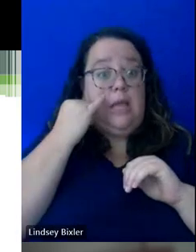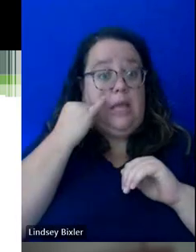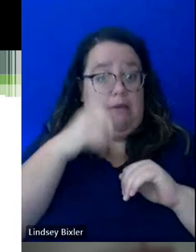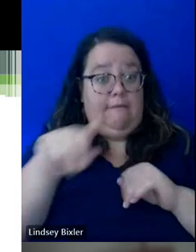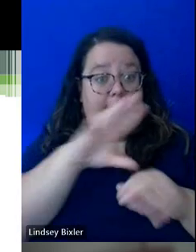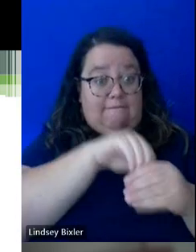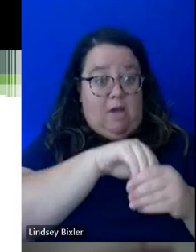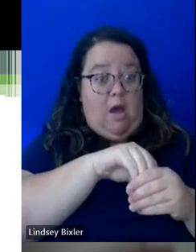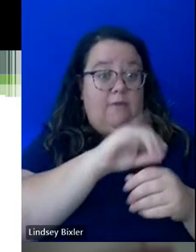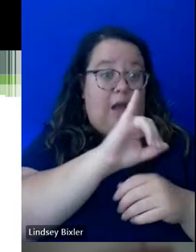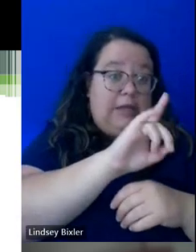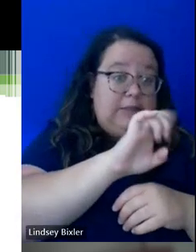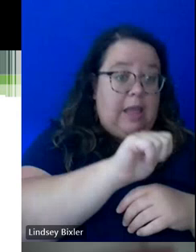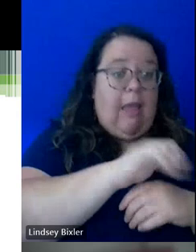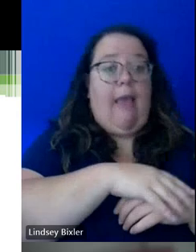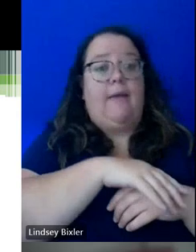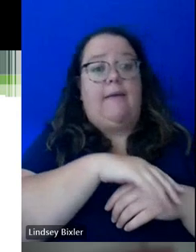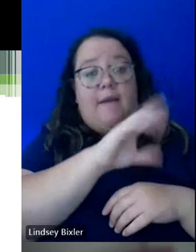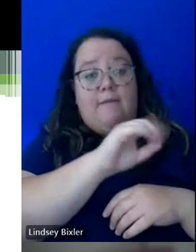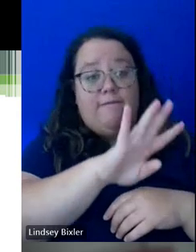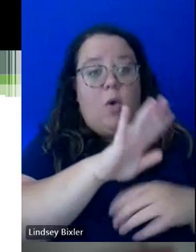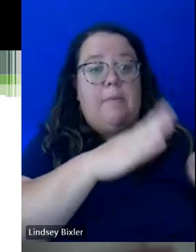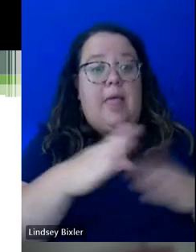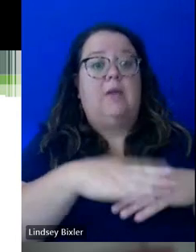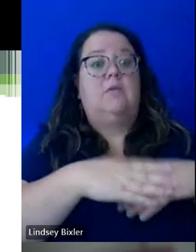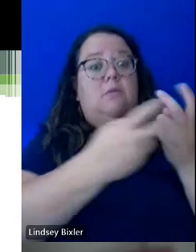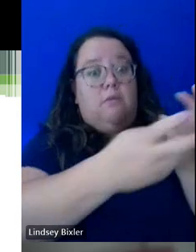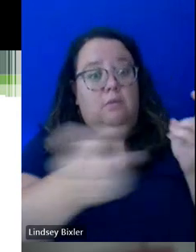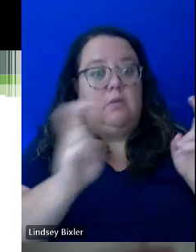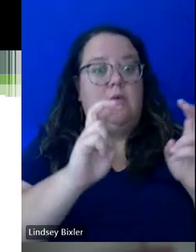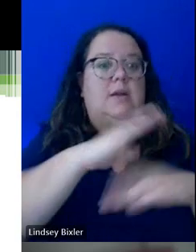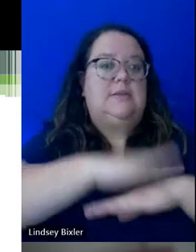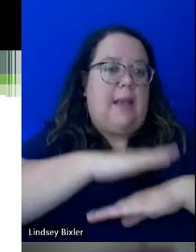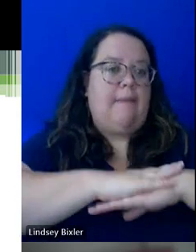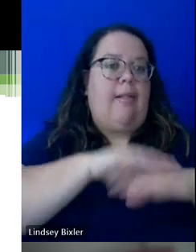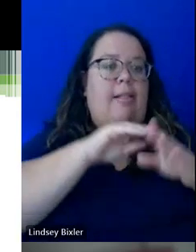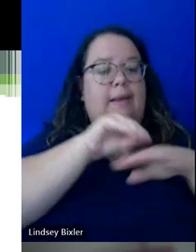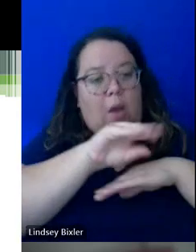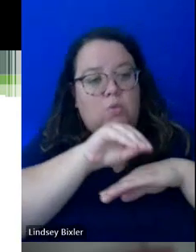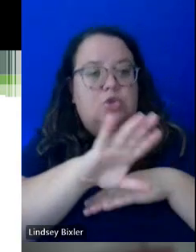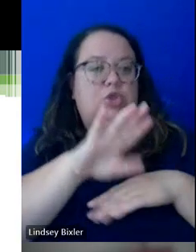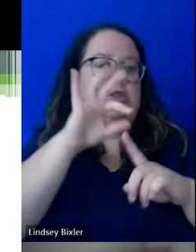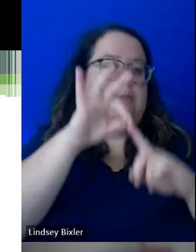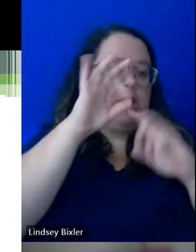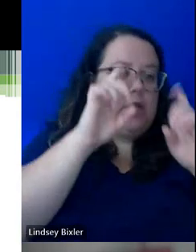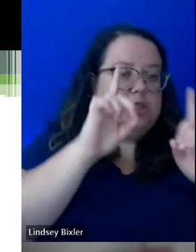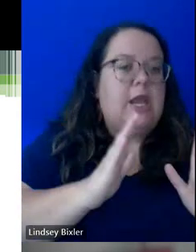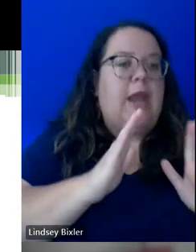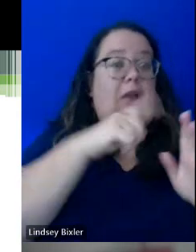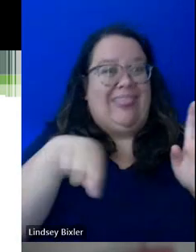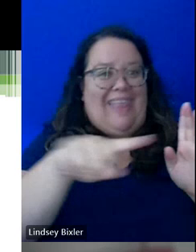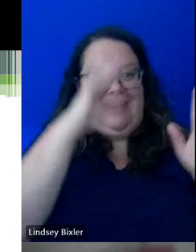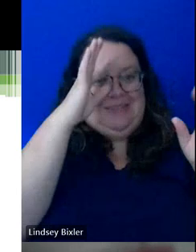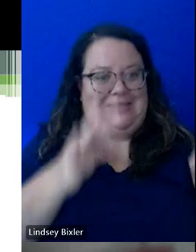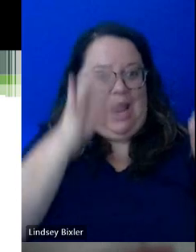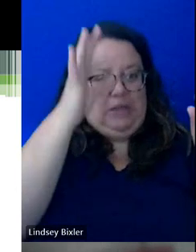with those, you know, you sat at a table, you had counselors, you had special educators, they determined what was going to happen. And they were making